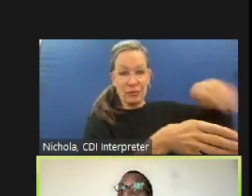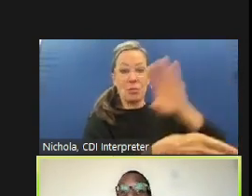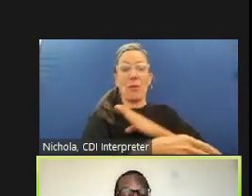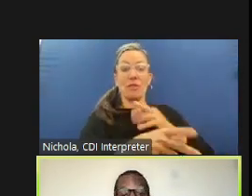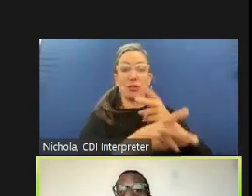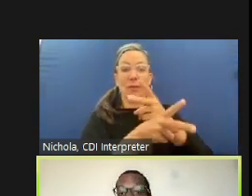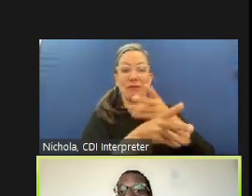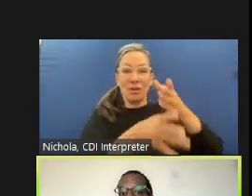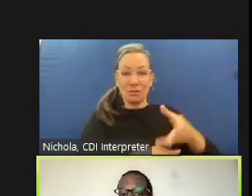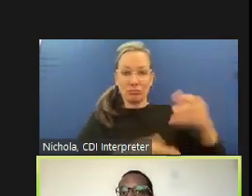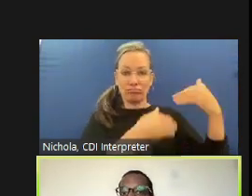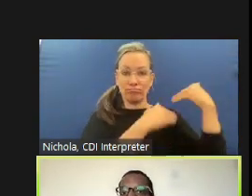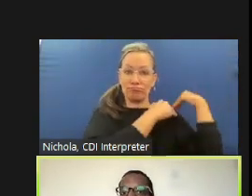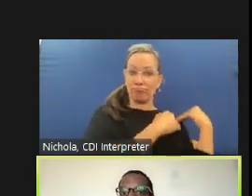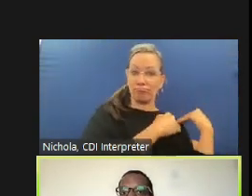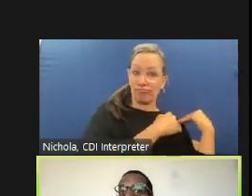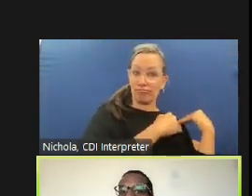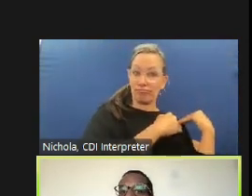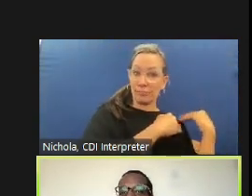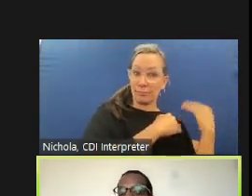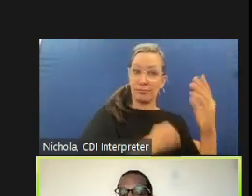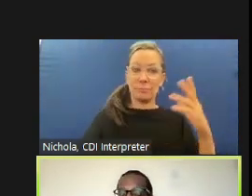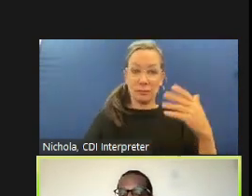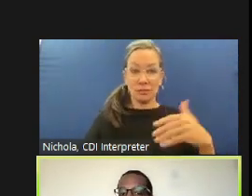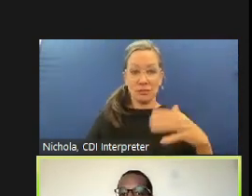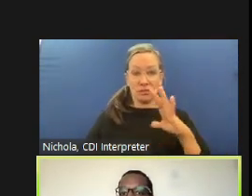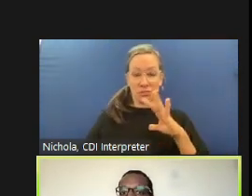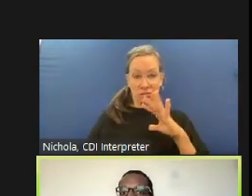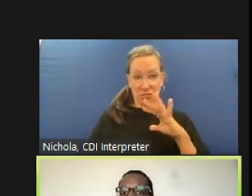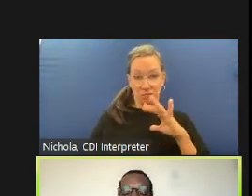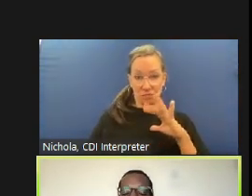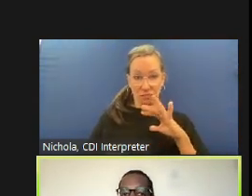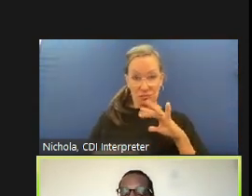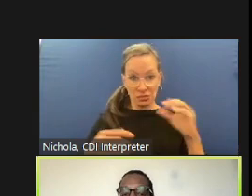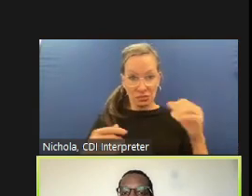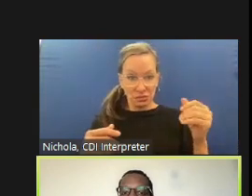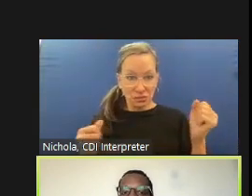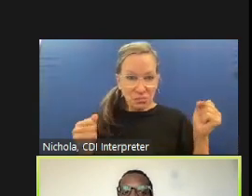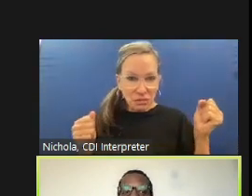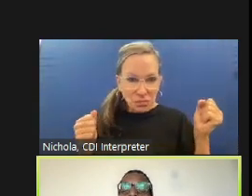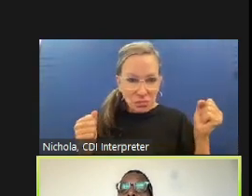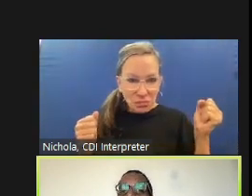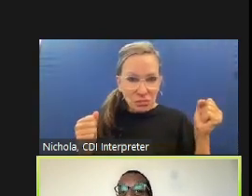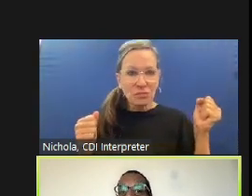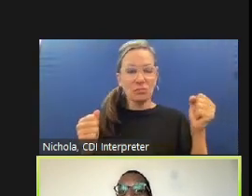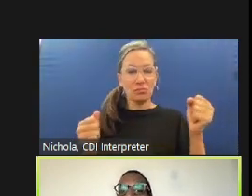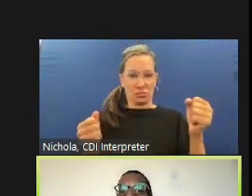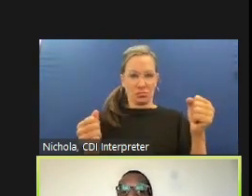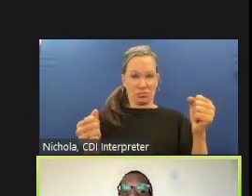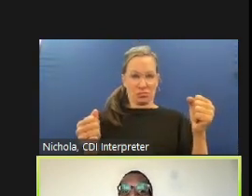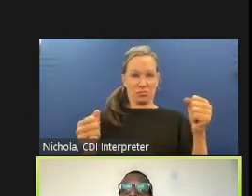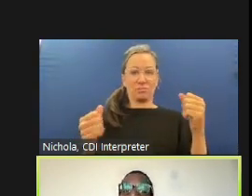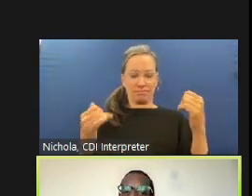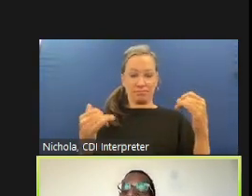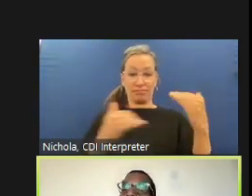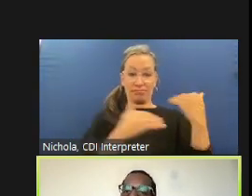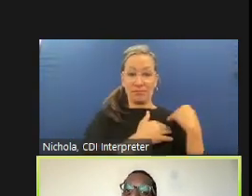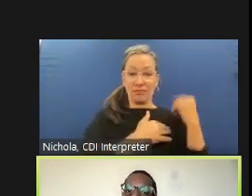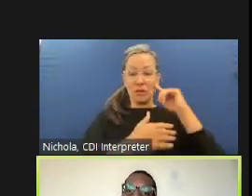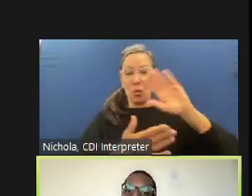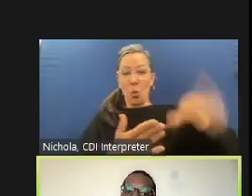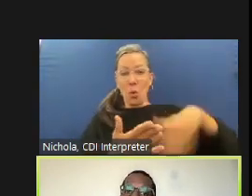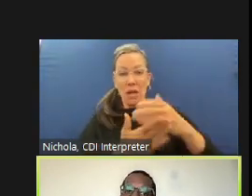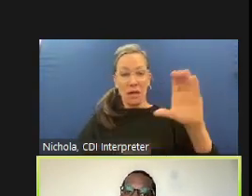they have a huge range of responsibilities to for the entire county for all aspects of government and so having an